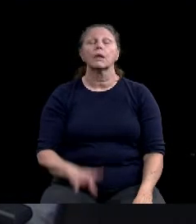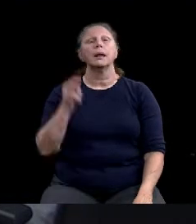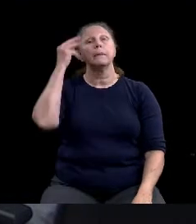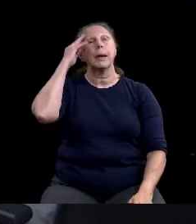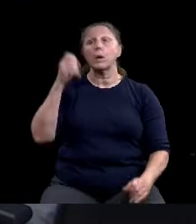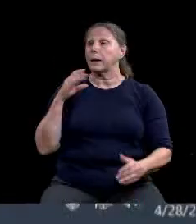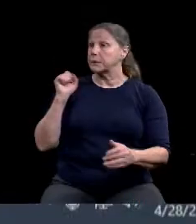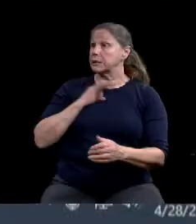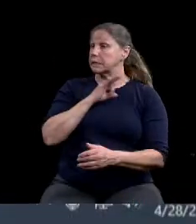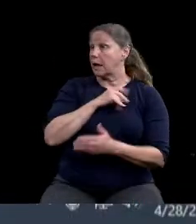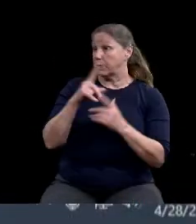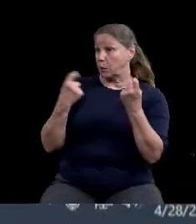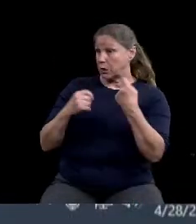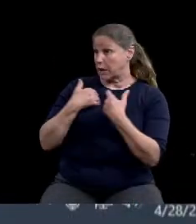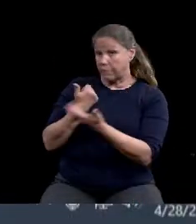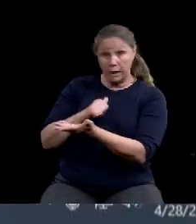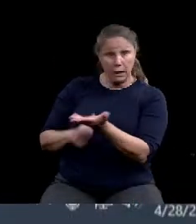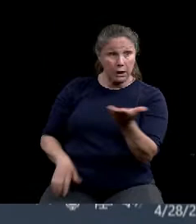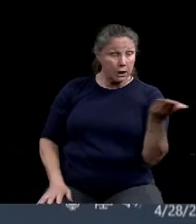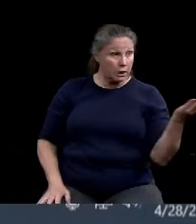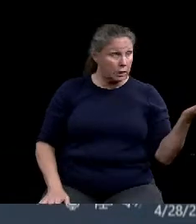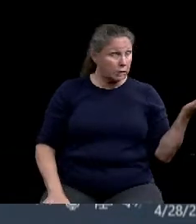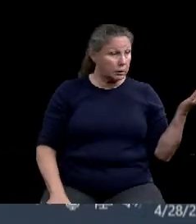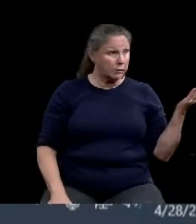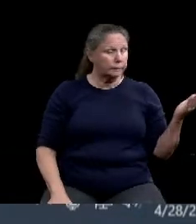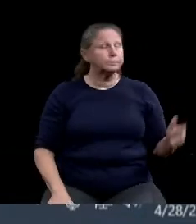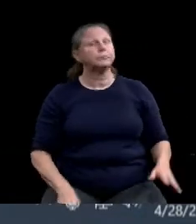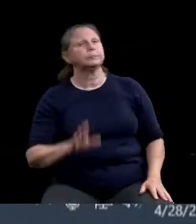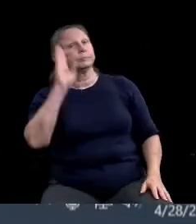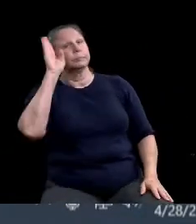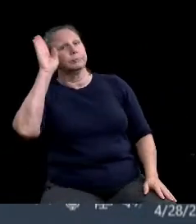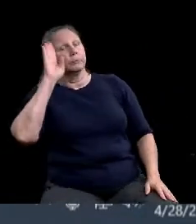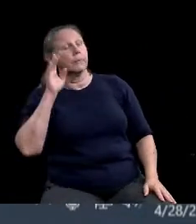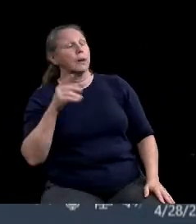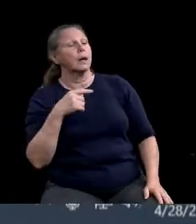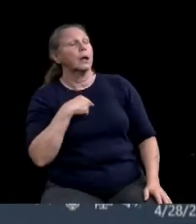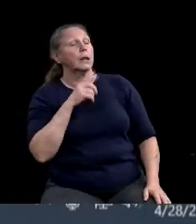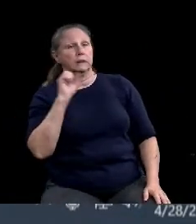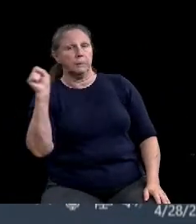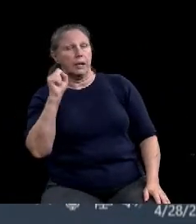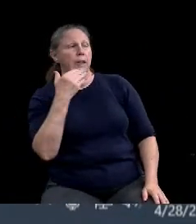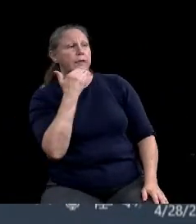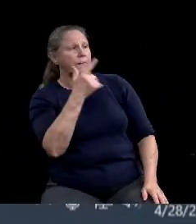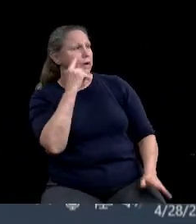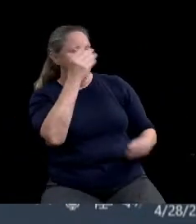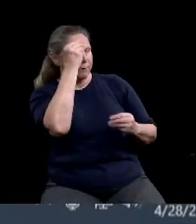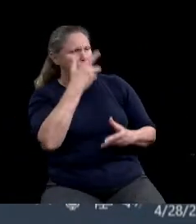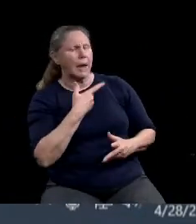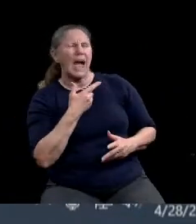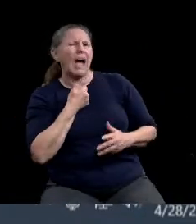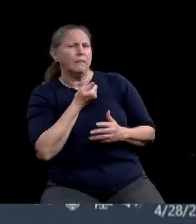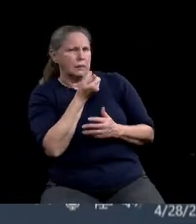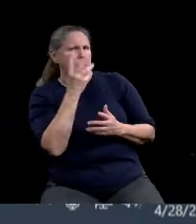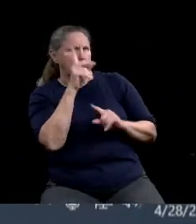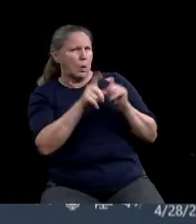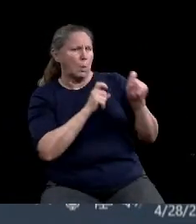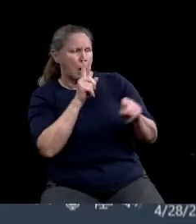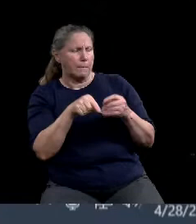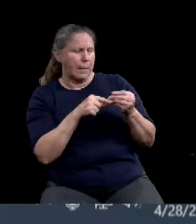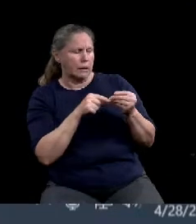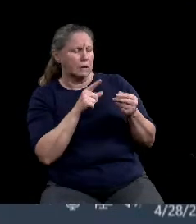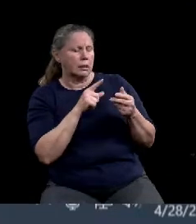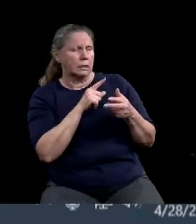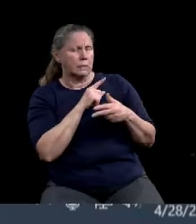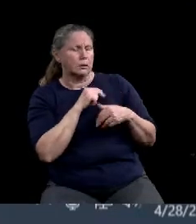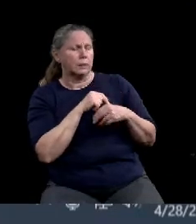Hey Galen, this is Hector. Thank you so much for the information. I do have a few questions for you about this. As far as the